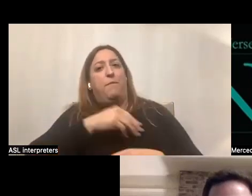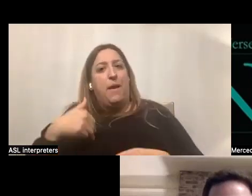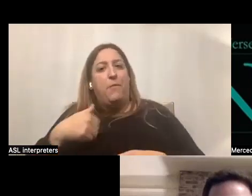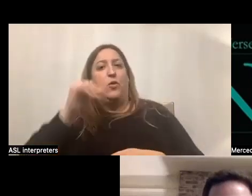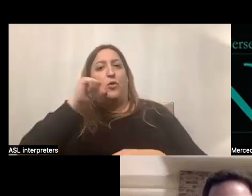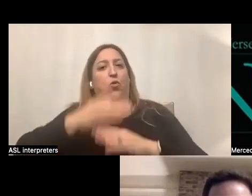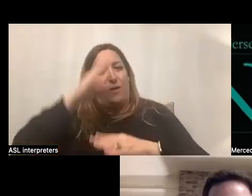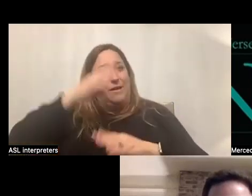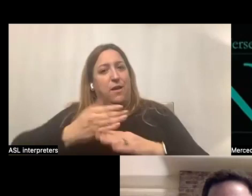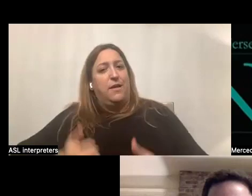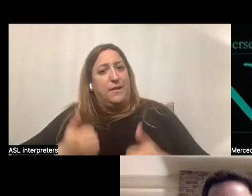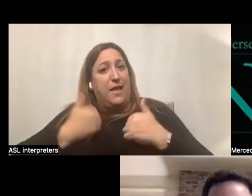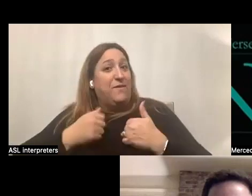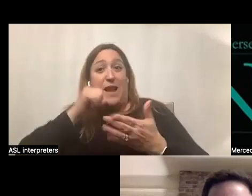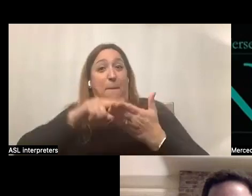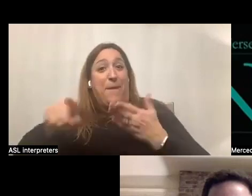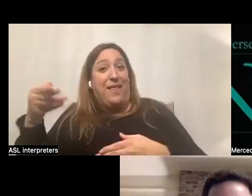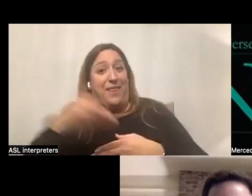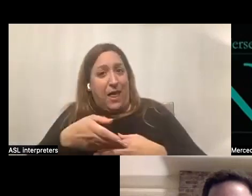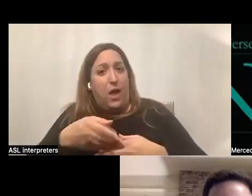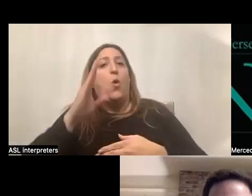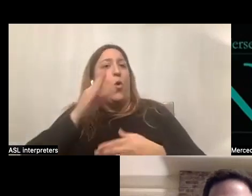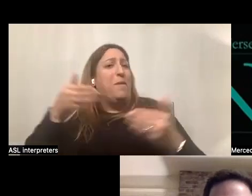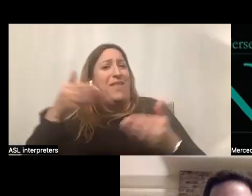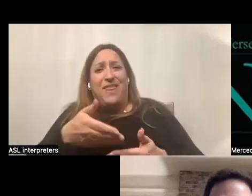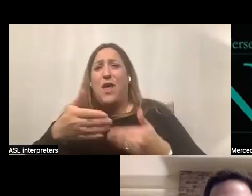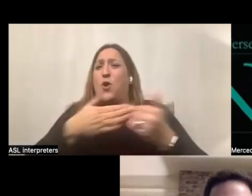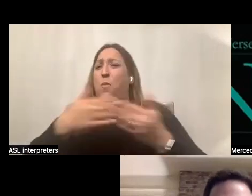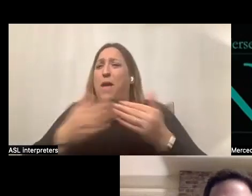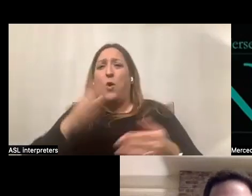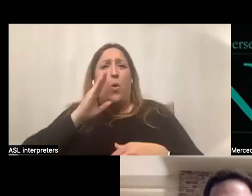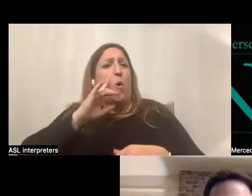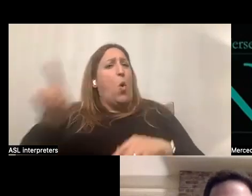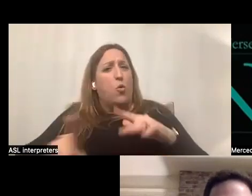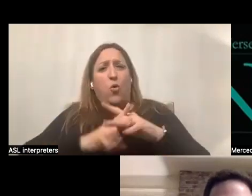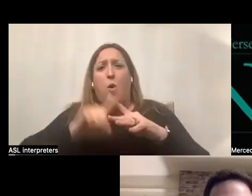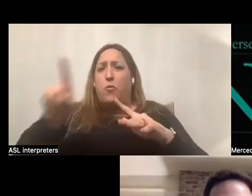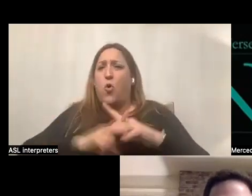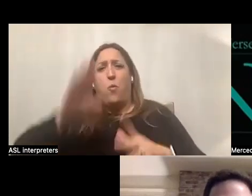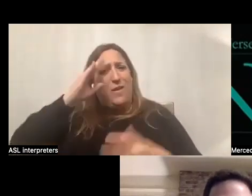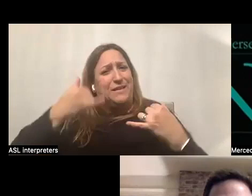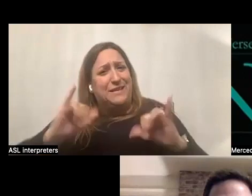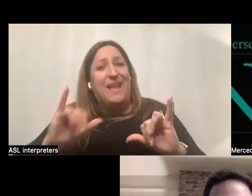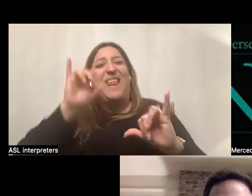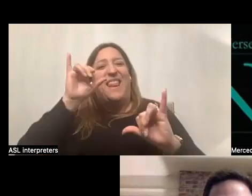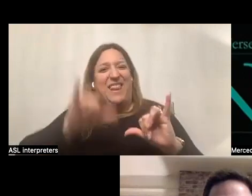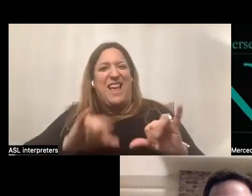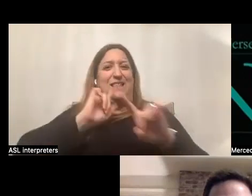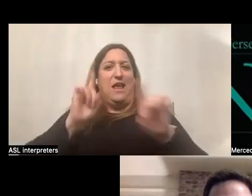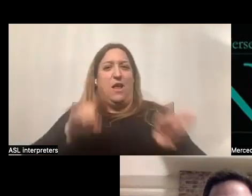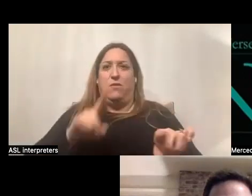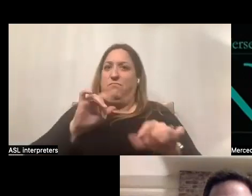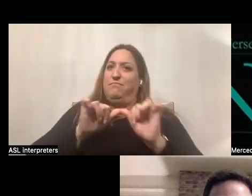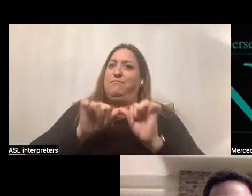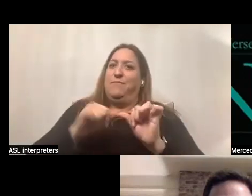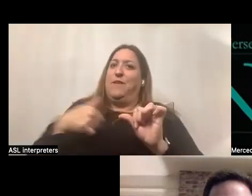who are not paid to be there, who are going to be there, rain or shine, who are going to show up when other people don't. I mean, that is the answer. That's what keeps us all safe.